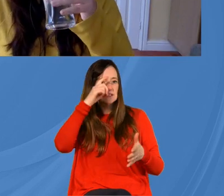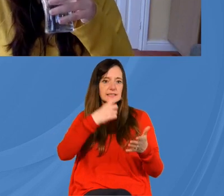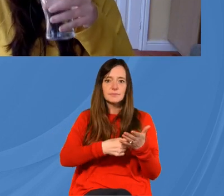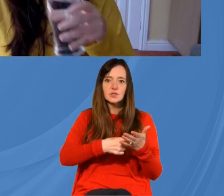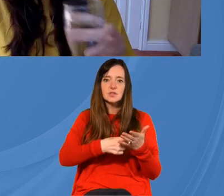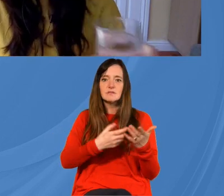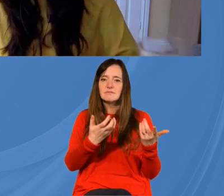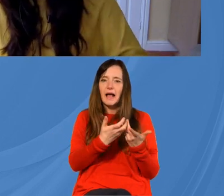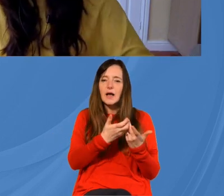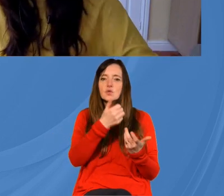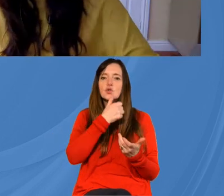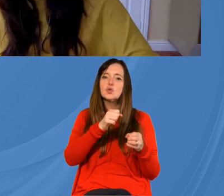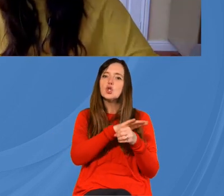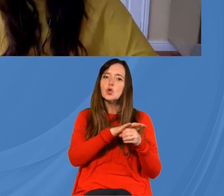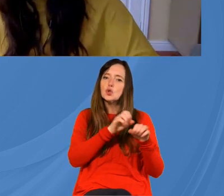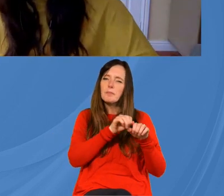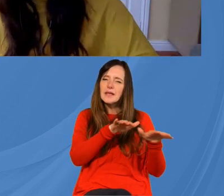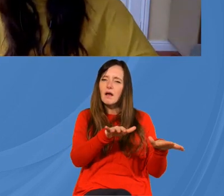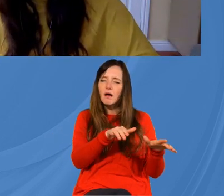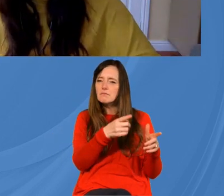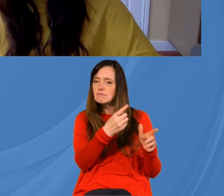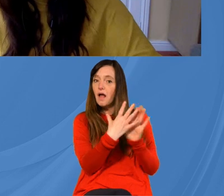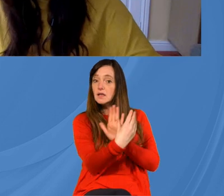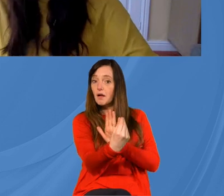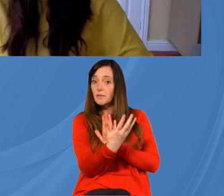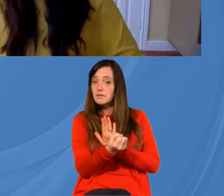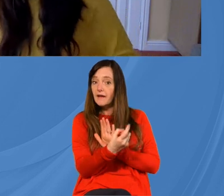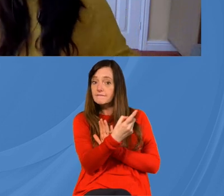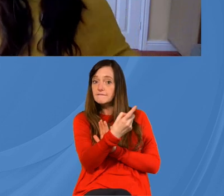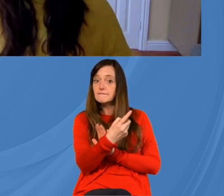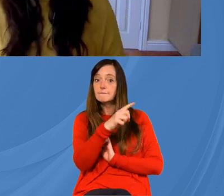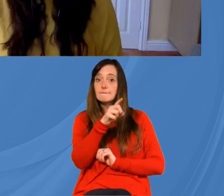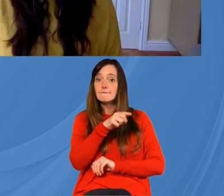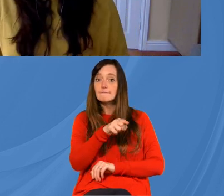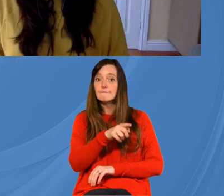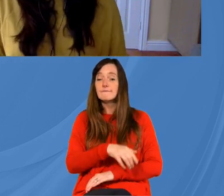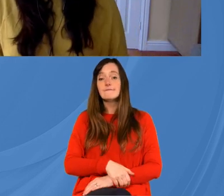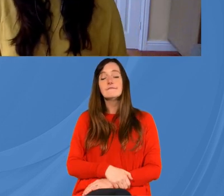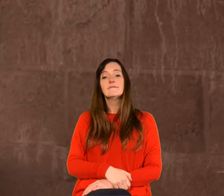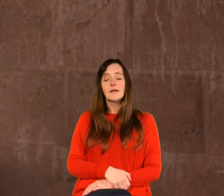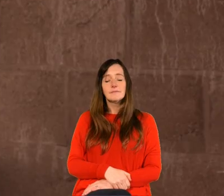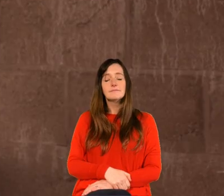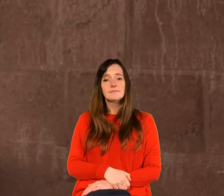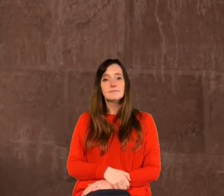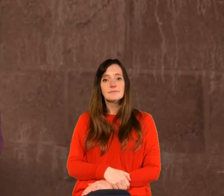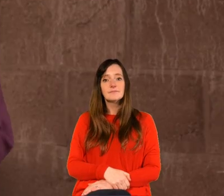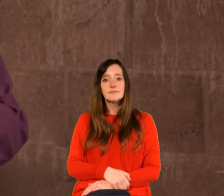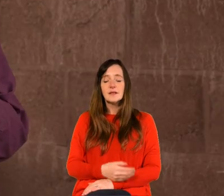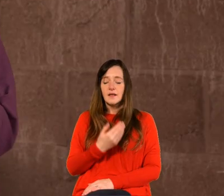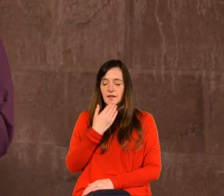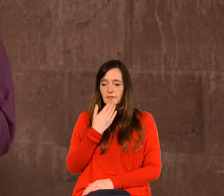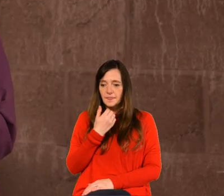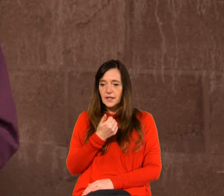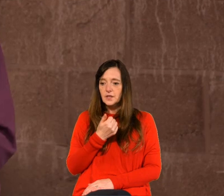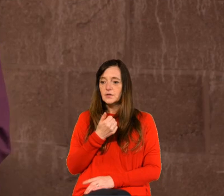examples or resources or for how we can do that best yeah you know it's it's a great question john t what's interesting